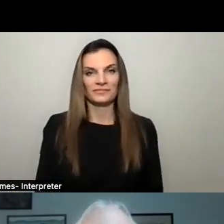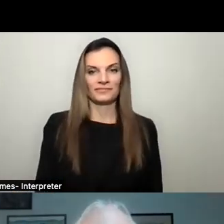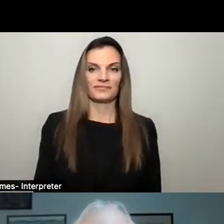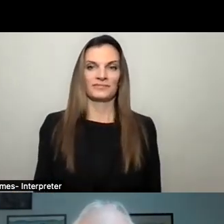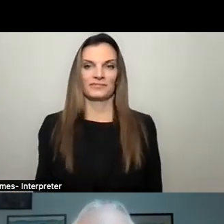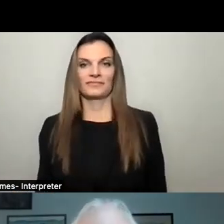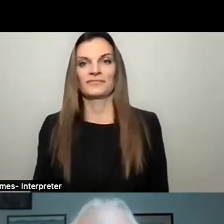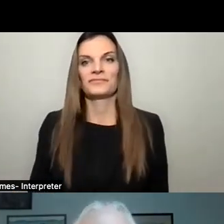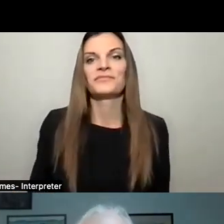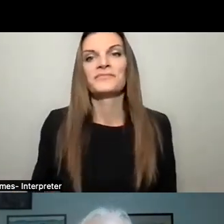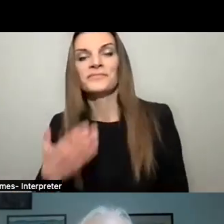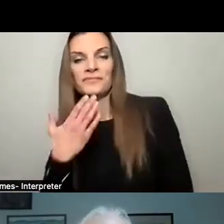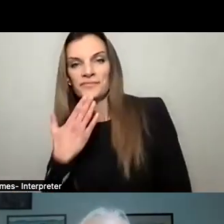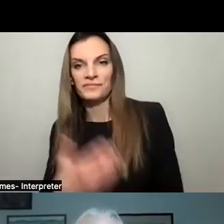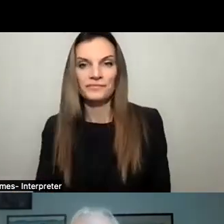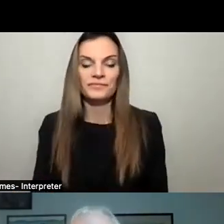Thank you, ma'am.